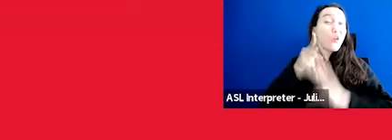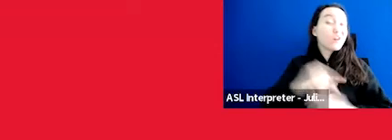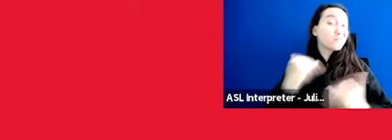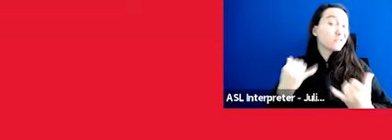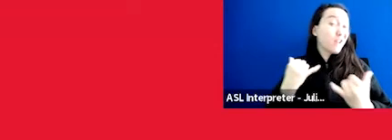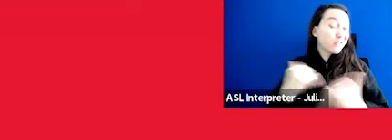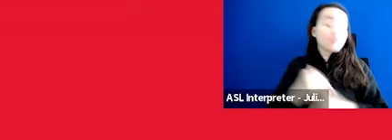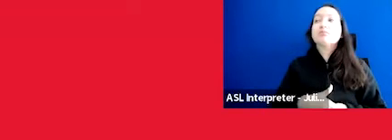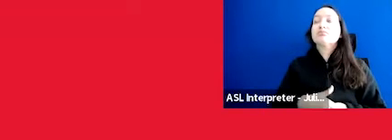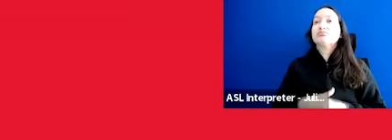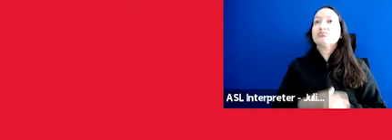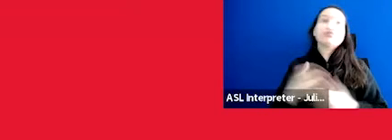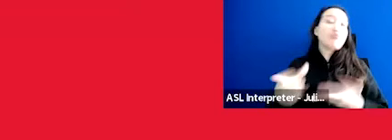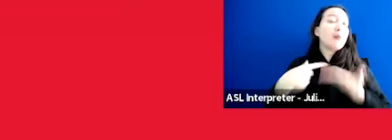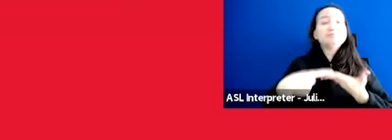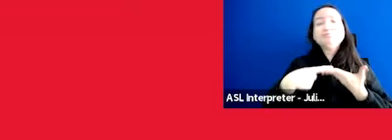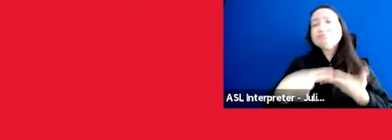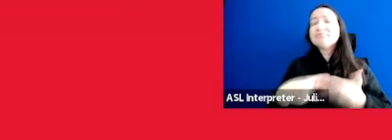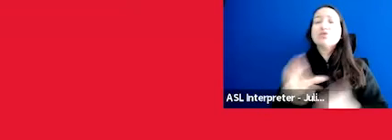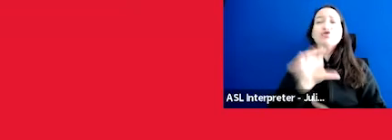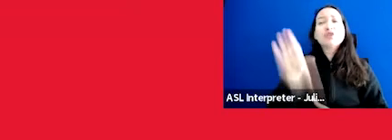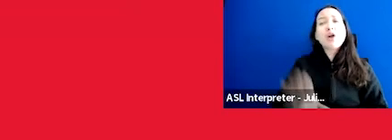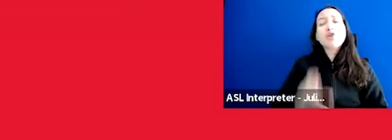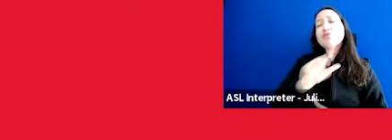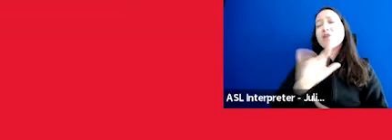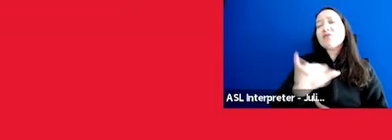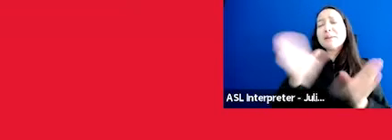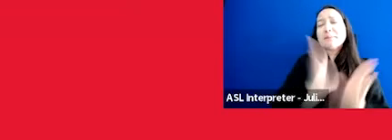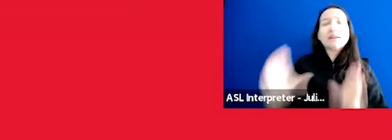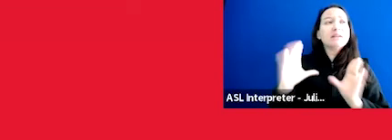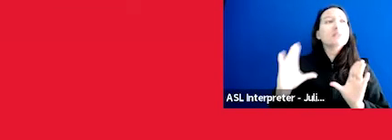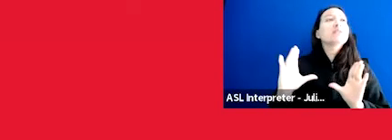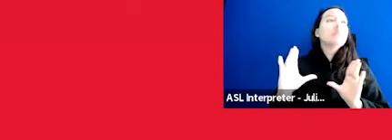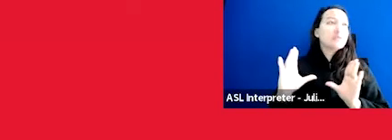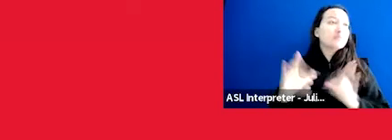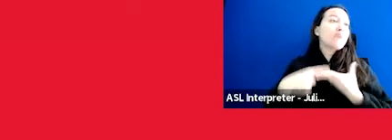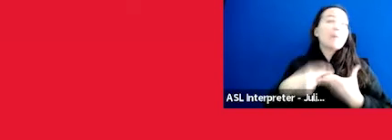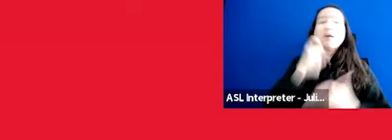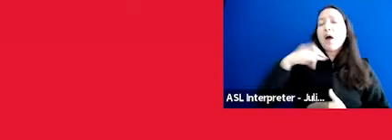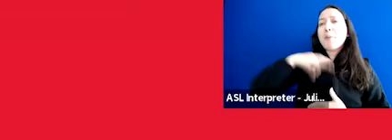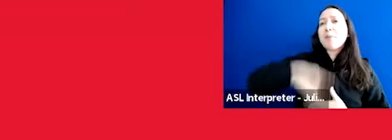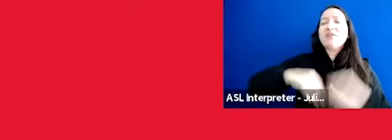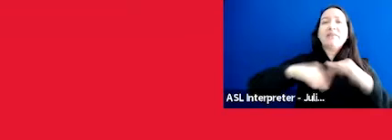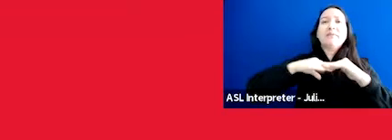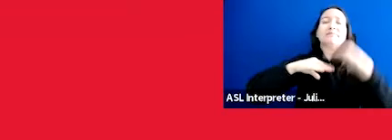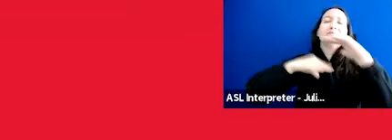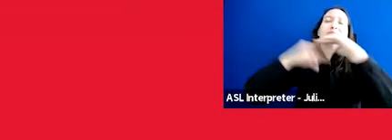like I mentioned, just here to talk a little bit more about Chicago Recovery Plan and talk about the nonprofit capacity building.